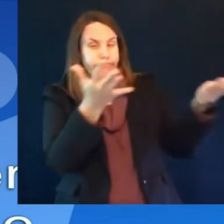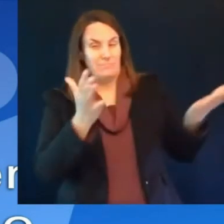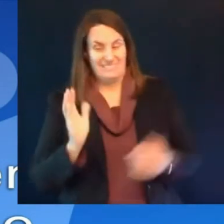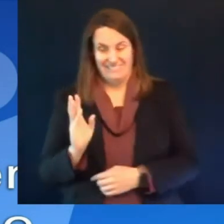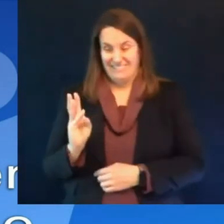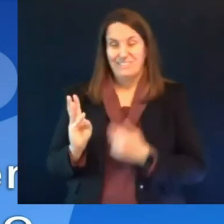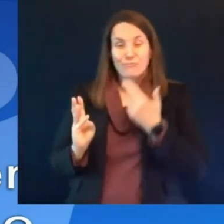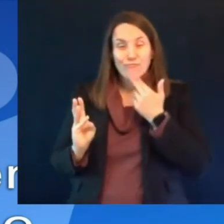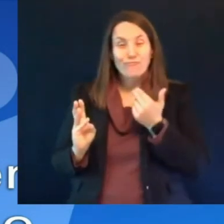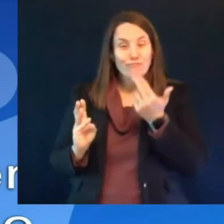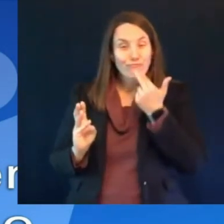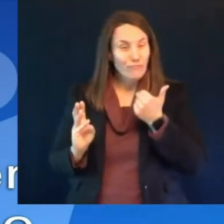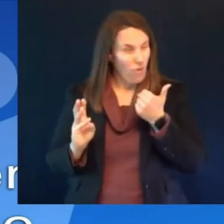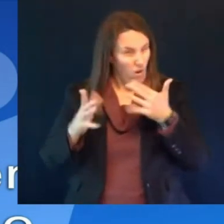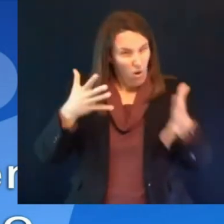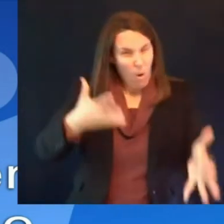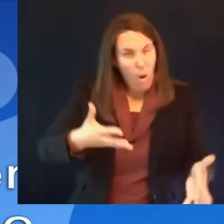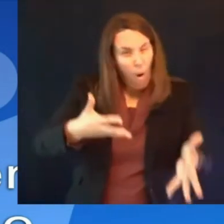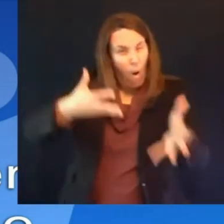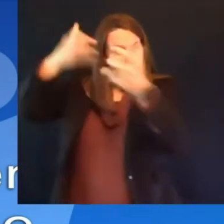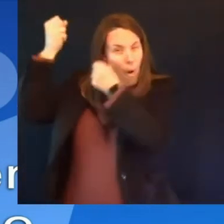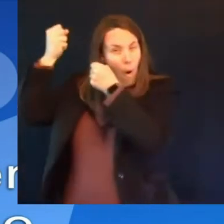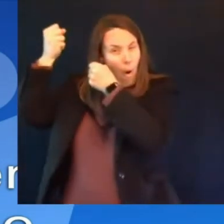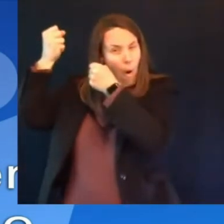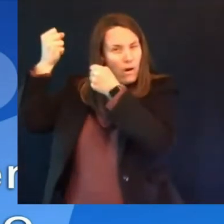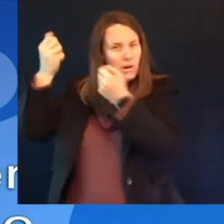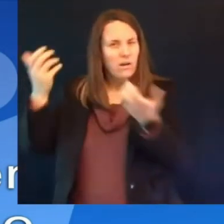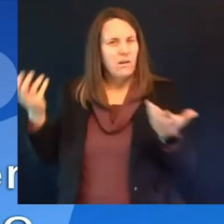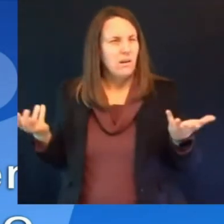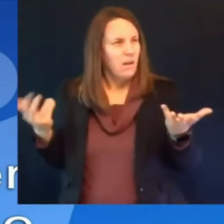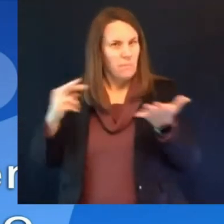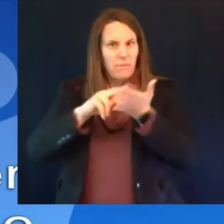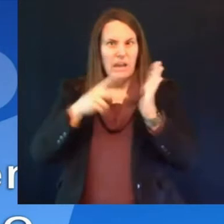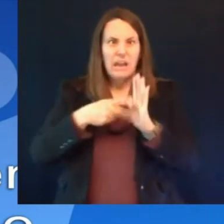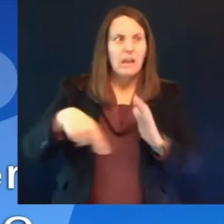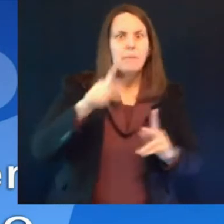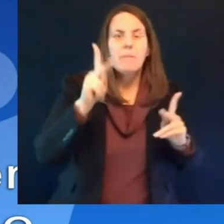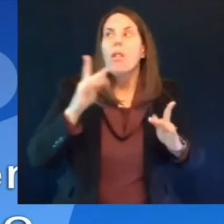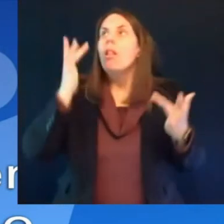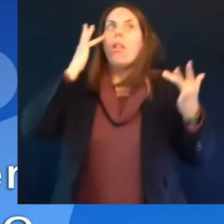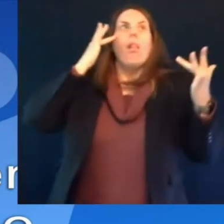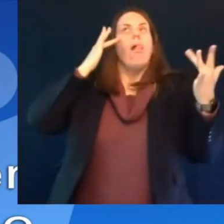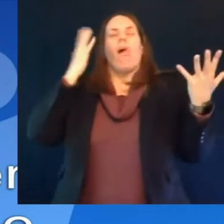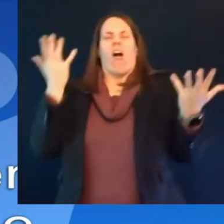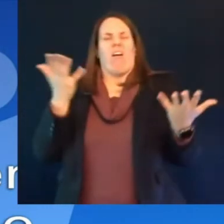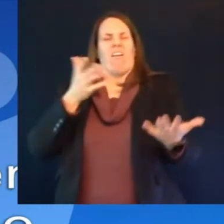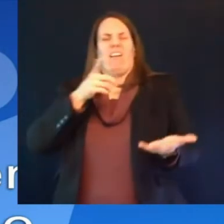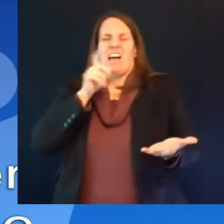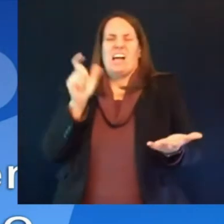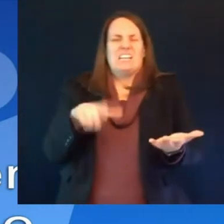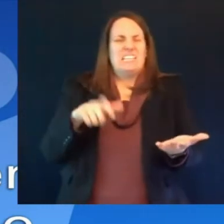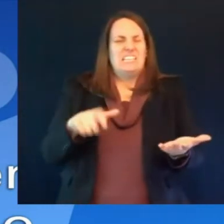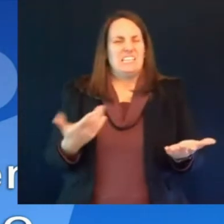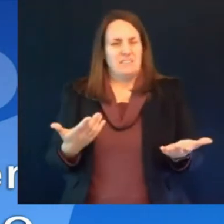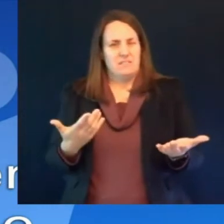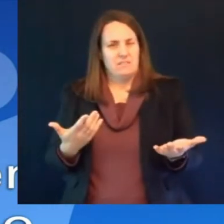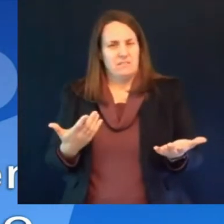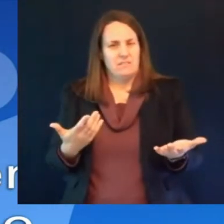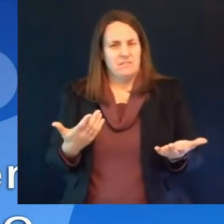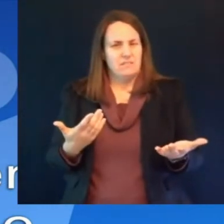and was this a choice that the state could make or did the federal government kind of make all states pause this